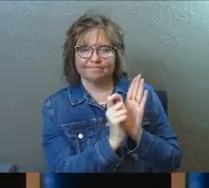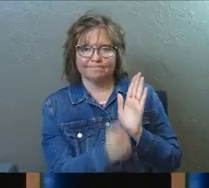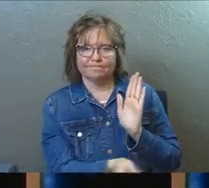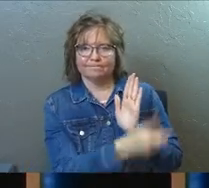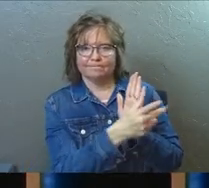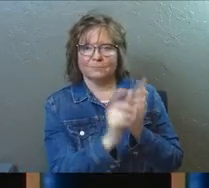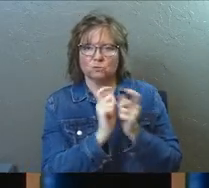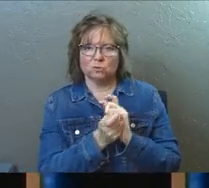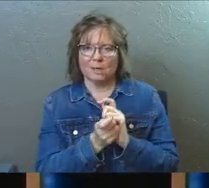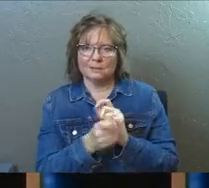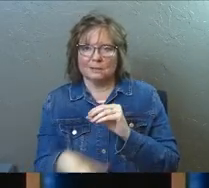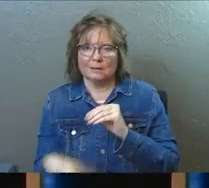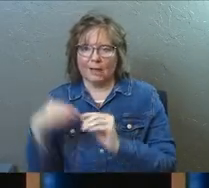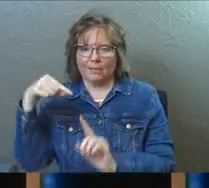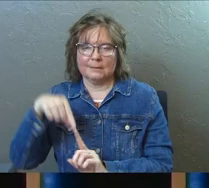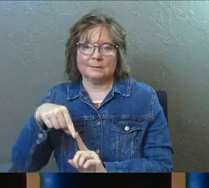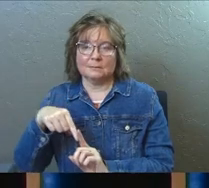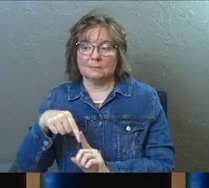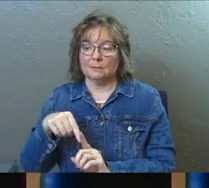That was her spiritual gift.